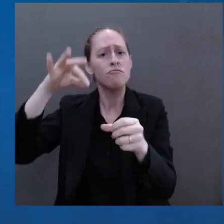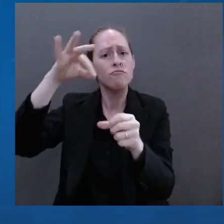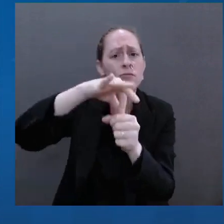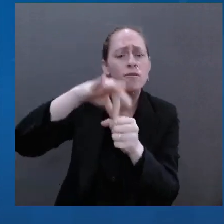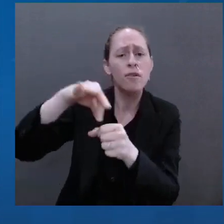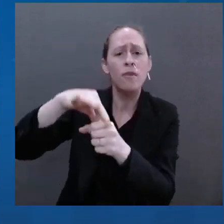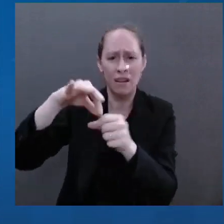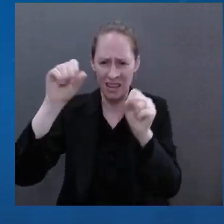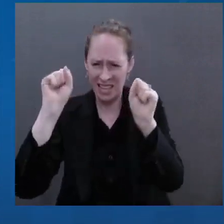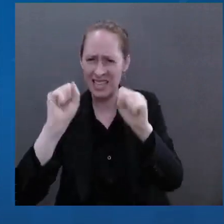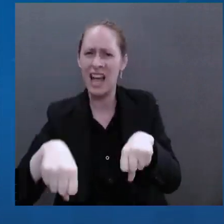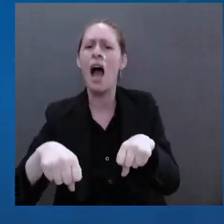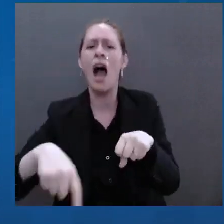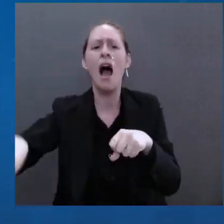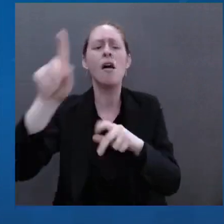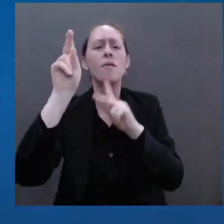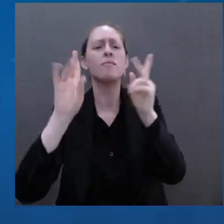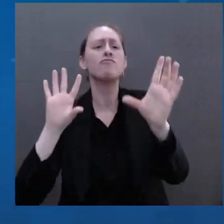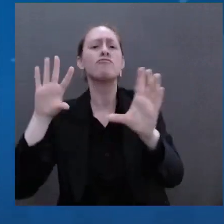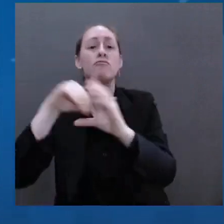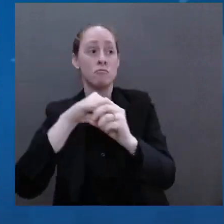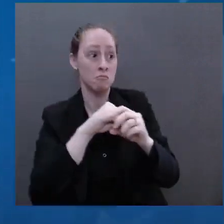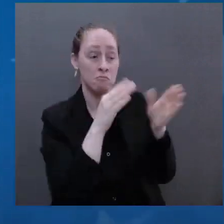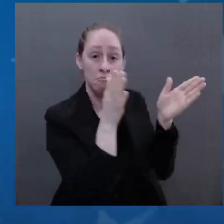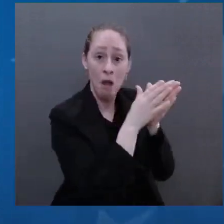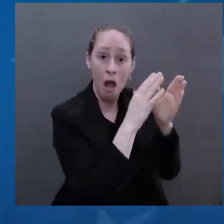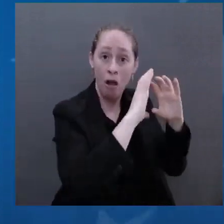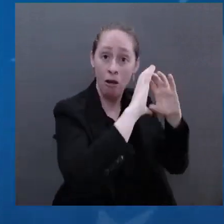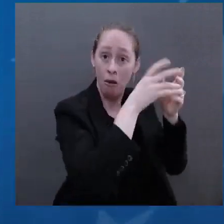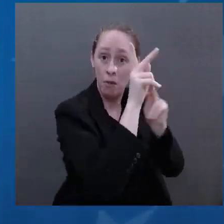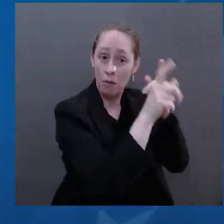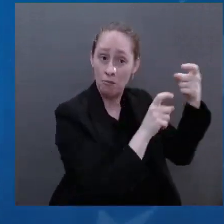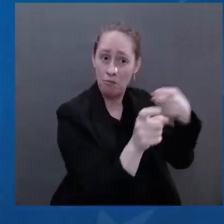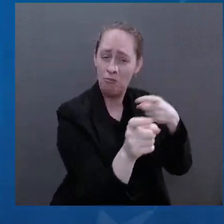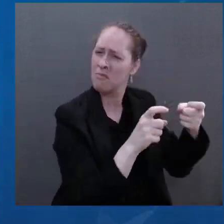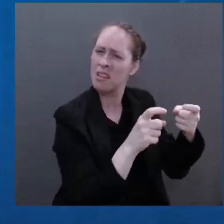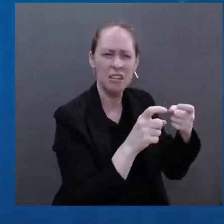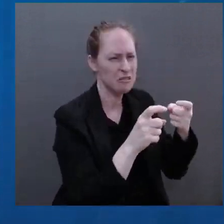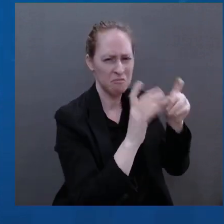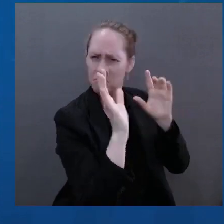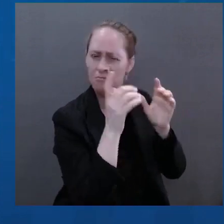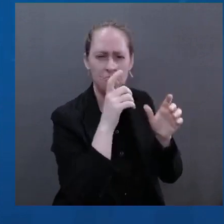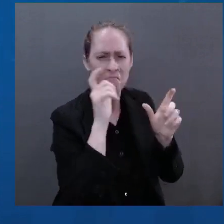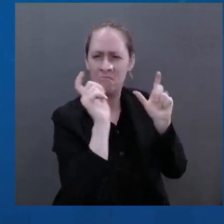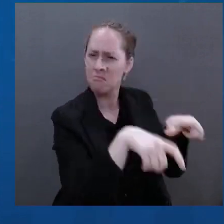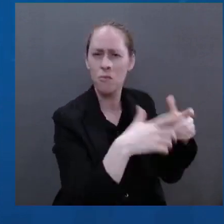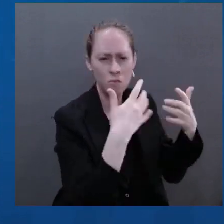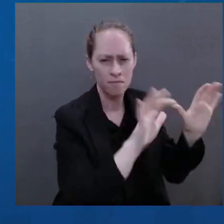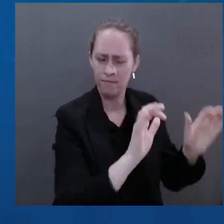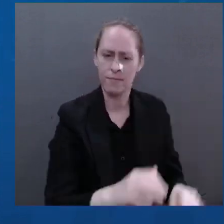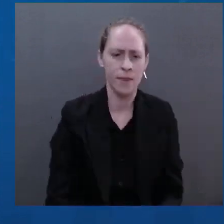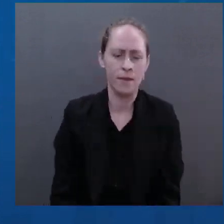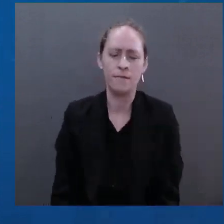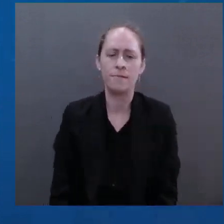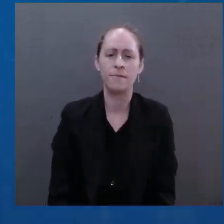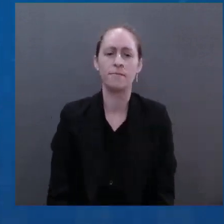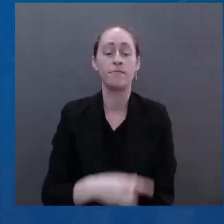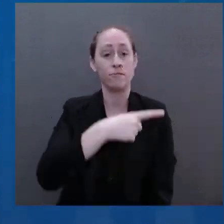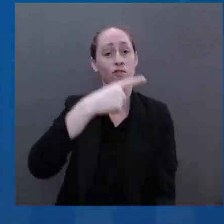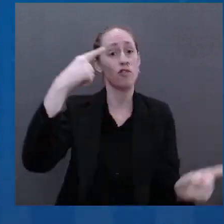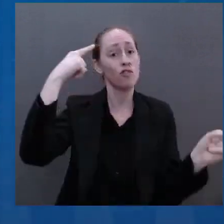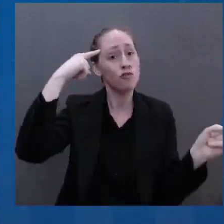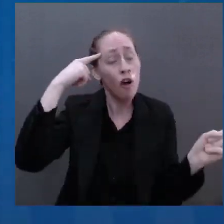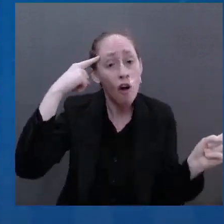NATO enlargement as an imperial project aimed at destabilizing Russia. Nothing is further from the truth.